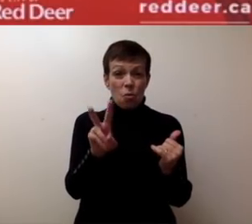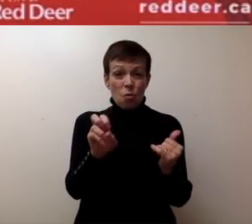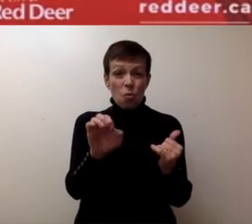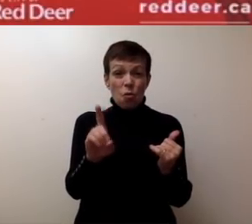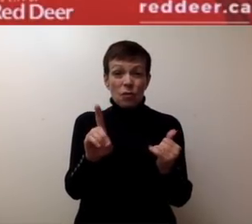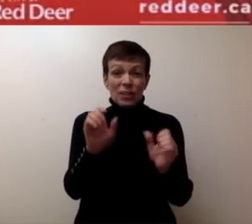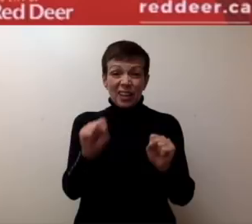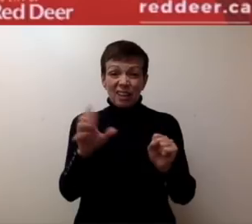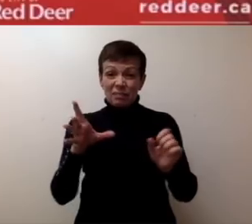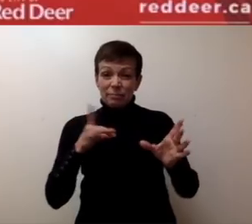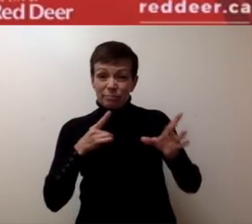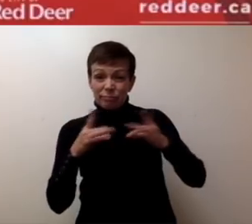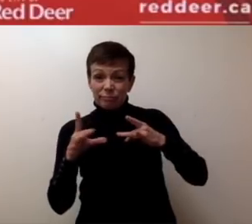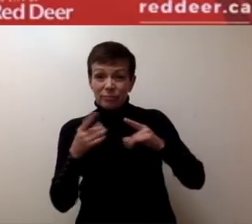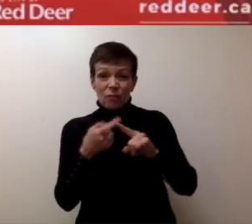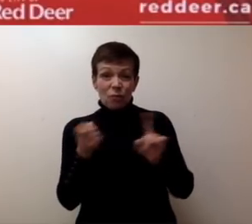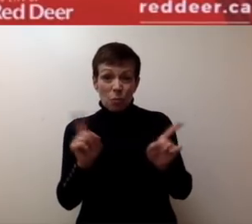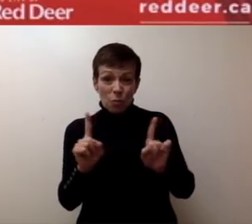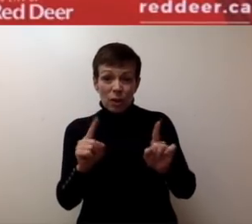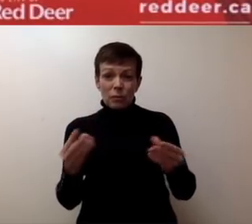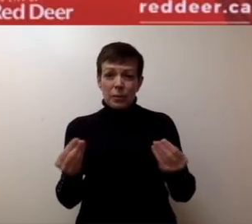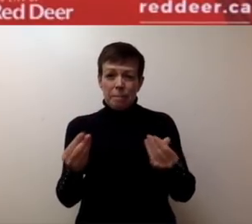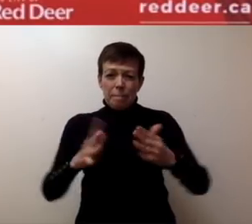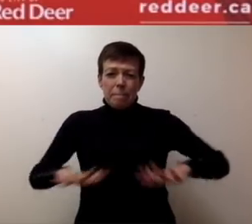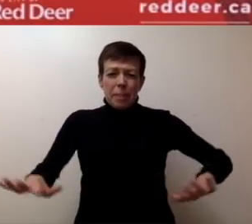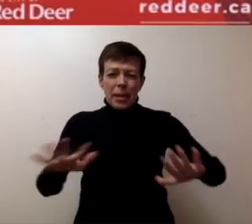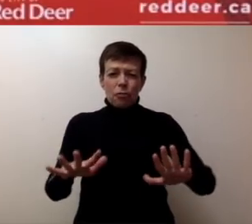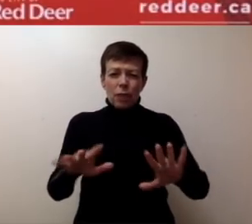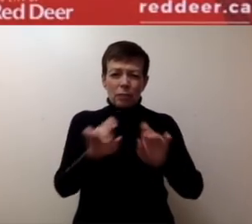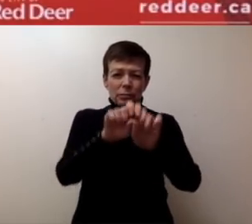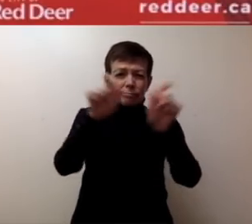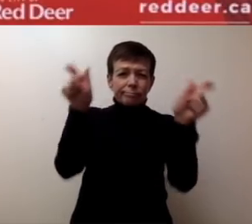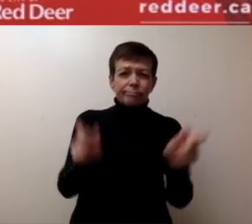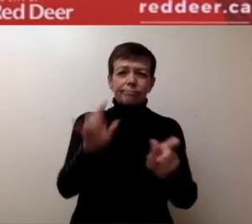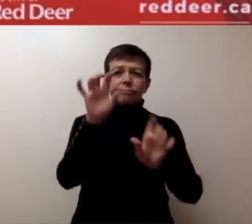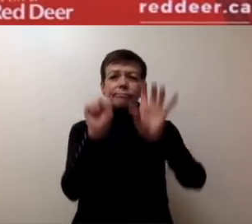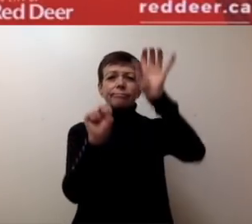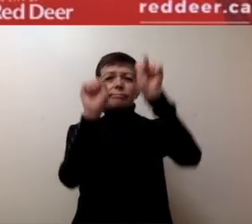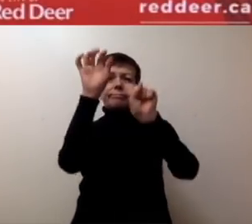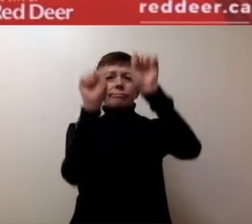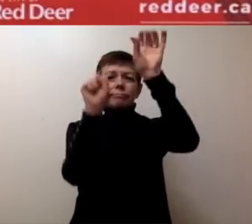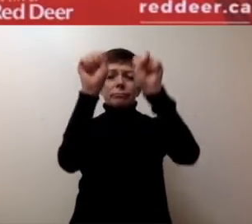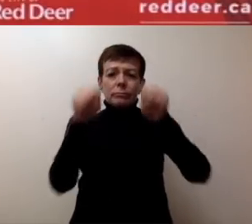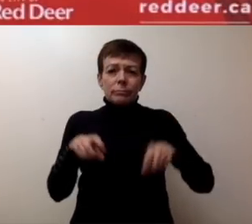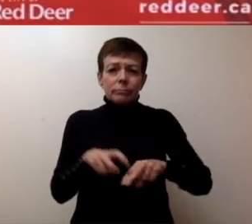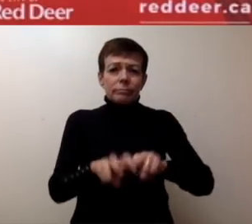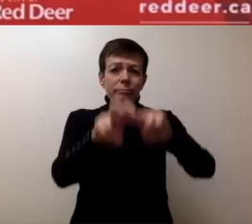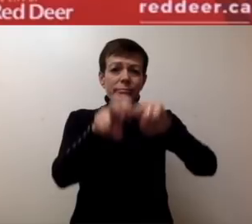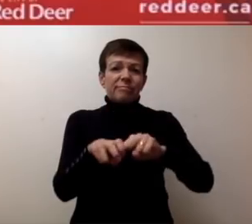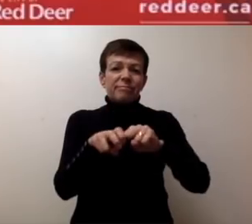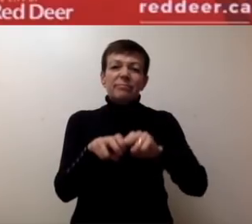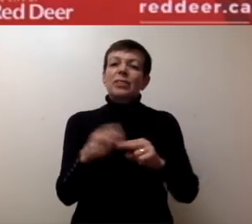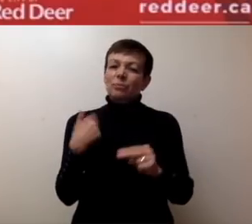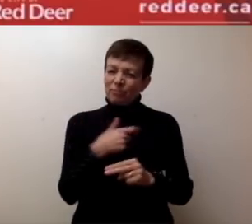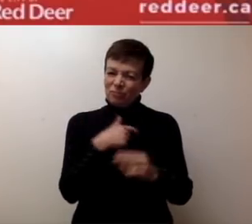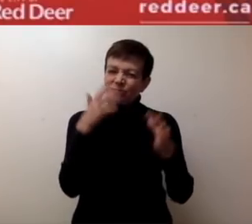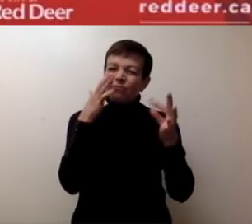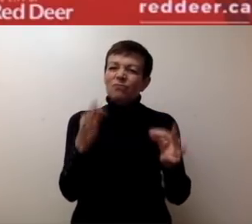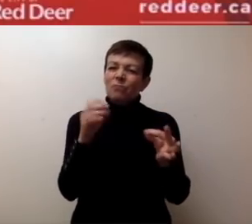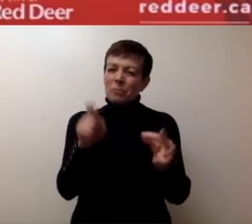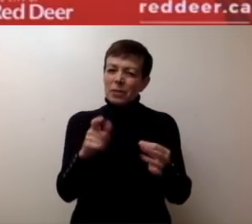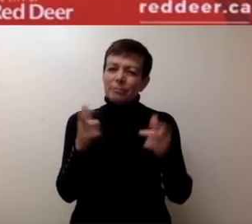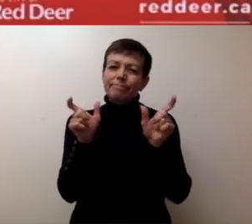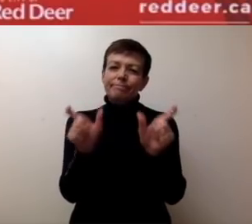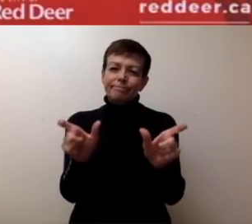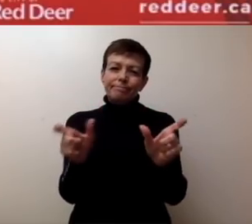surfaces, the Emergency Operations Centre has made the difficult decision to close all playgrounds within the